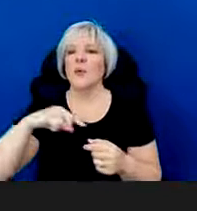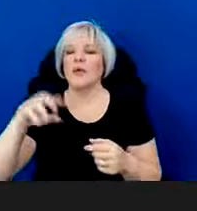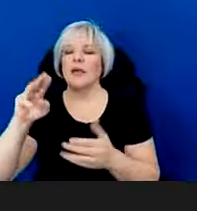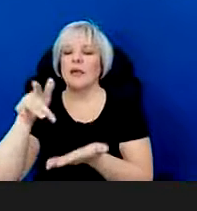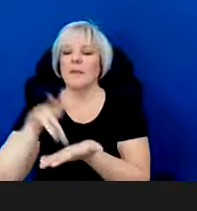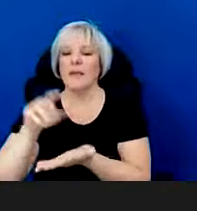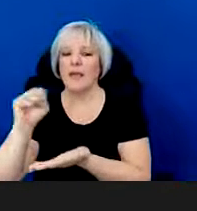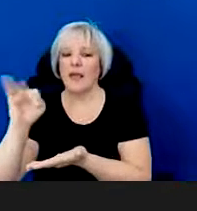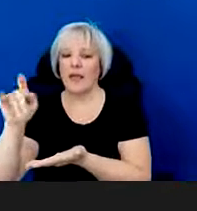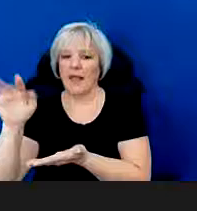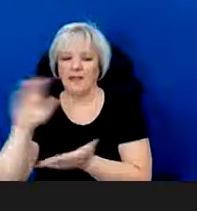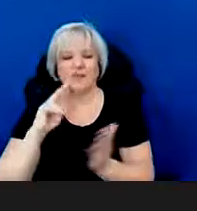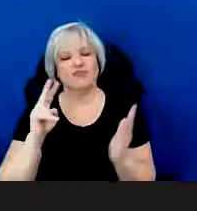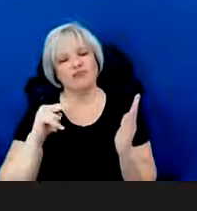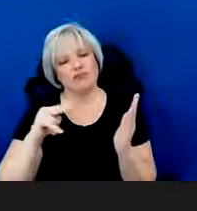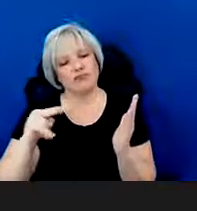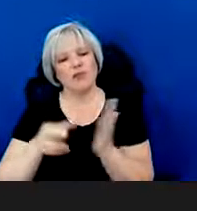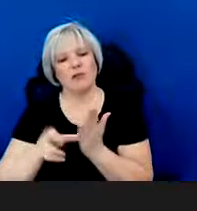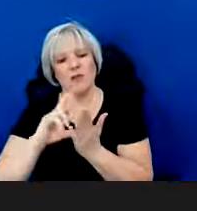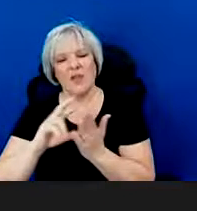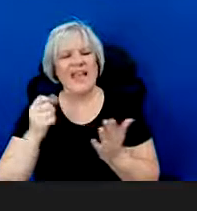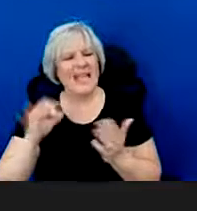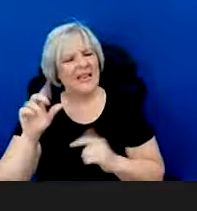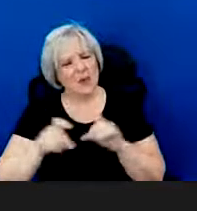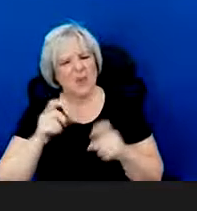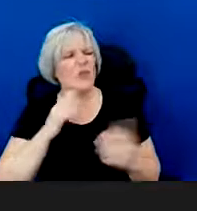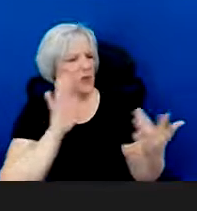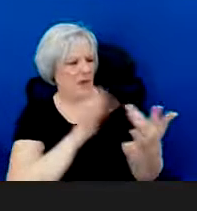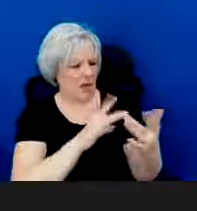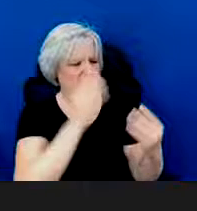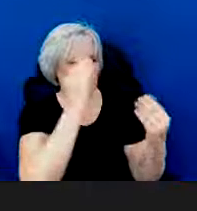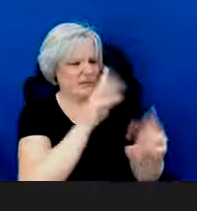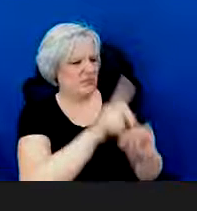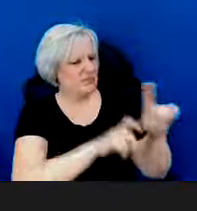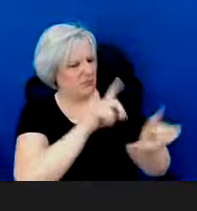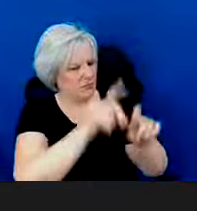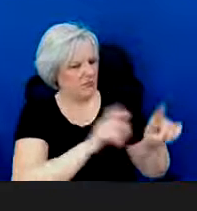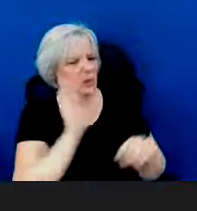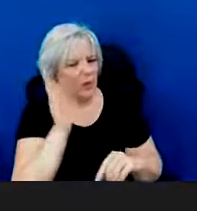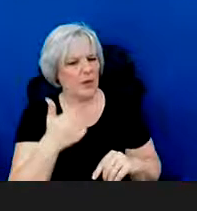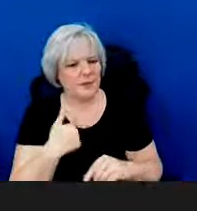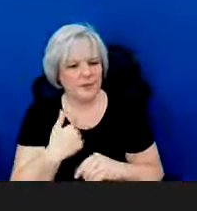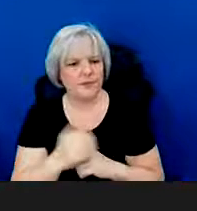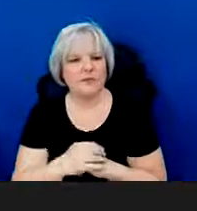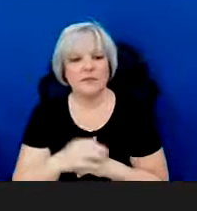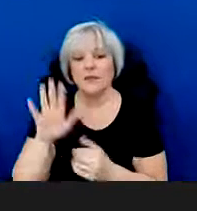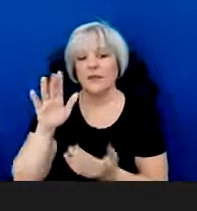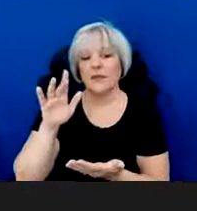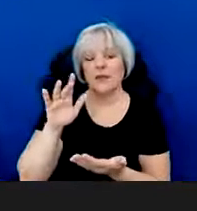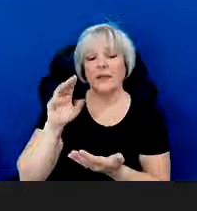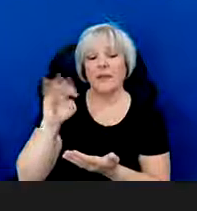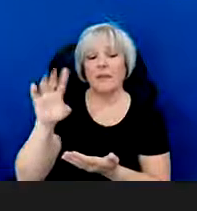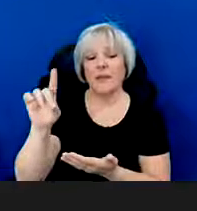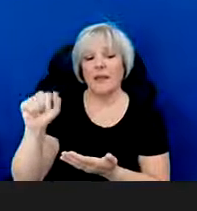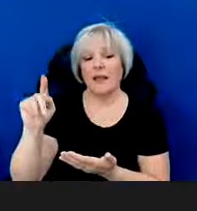eligibility issues, and you'll be contacted if we have any questions. Next, Mid-Atlantic Arts meets with the